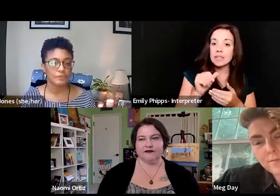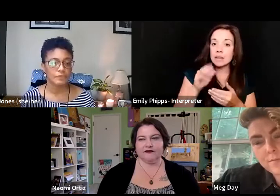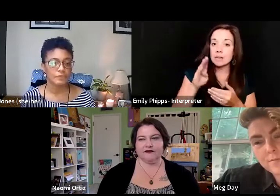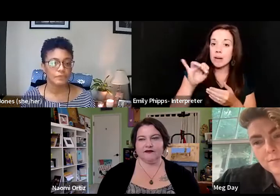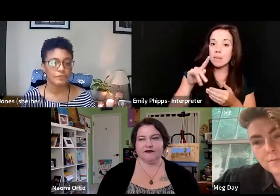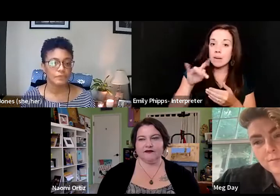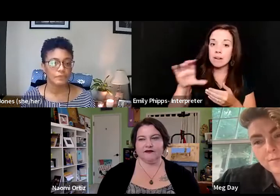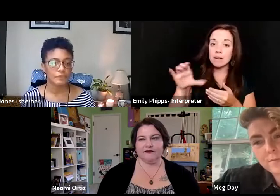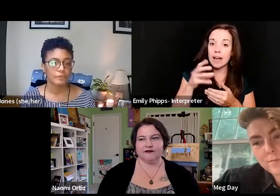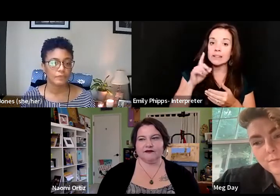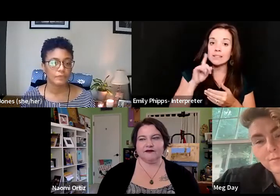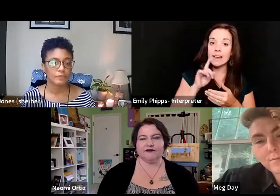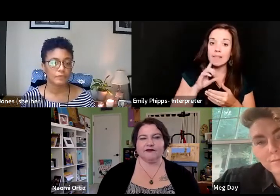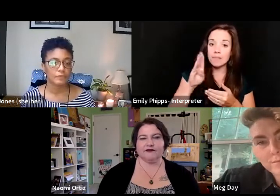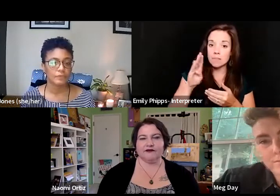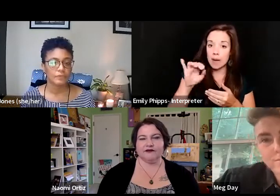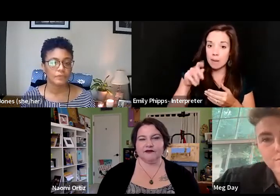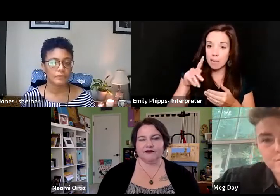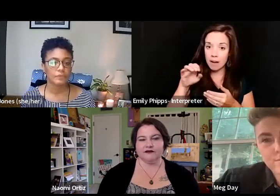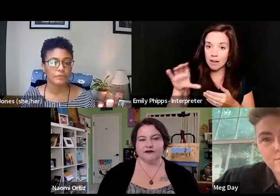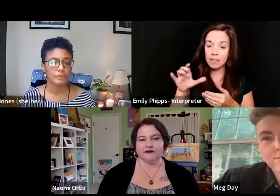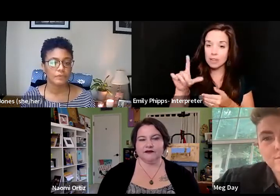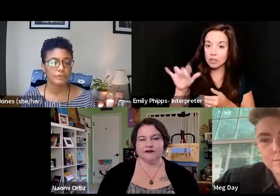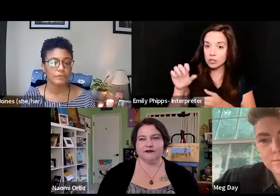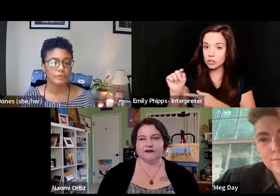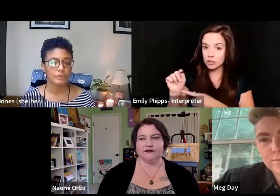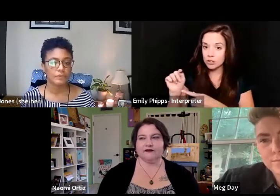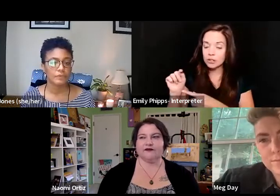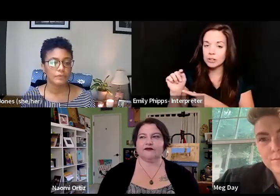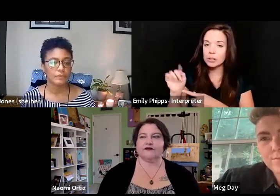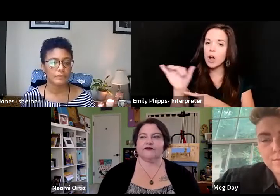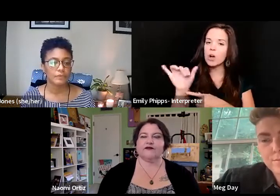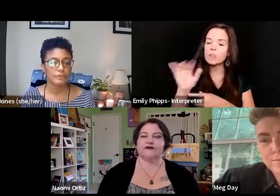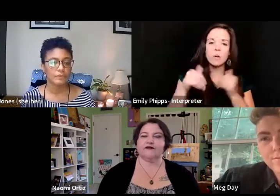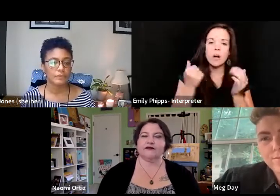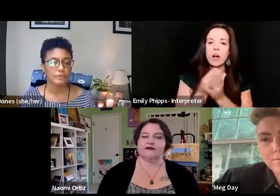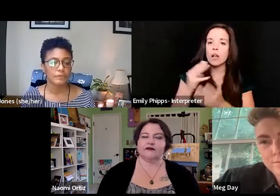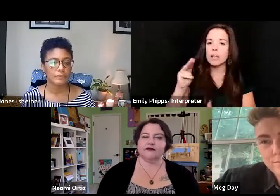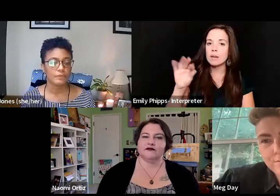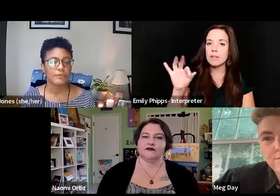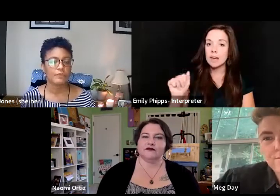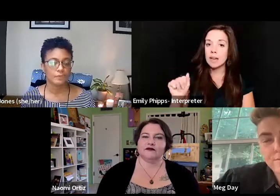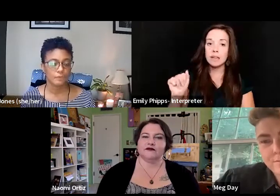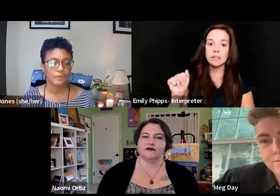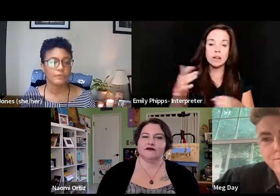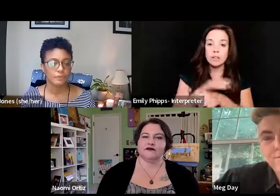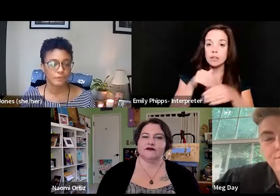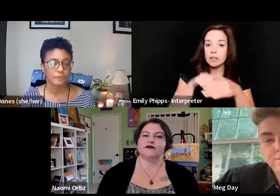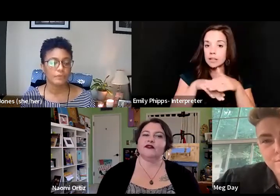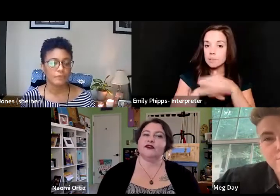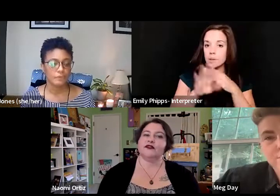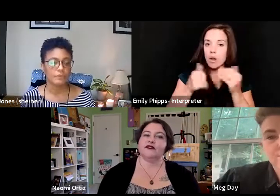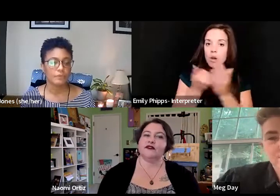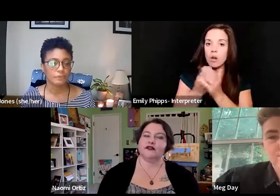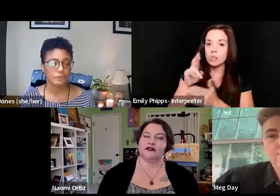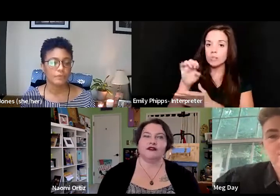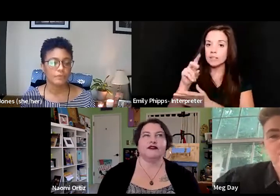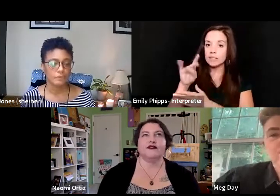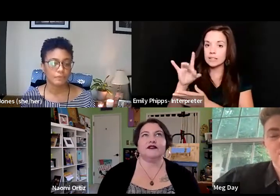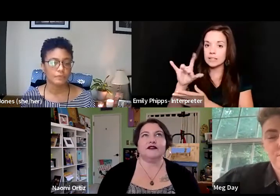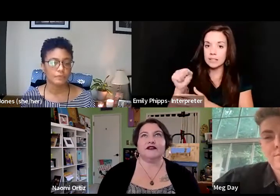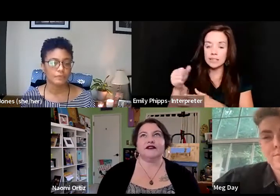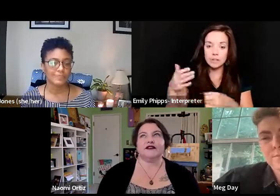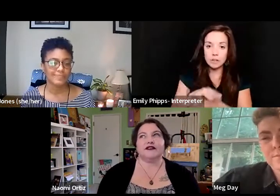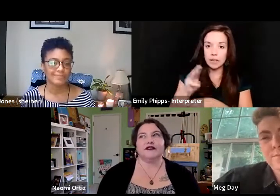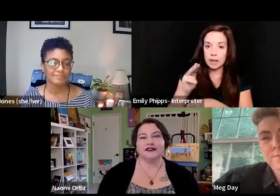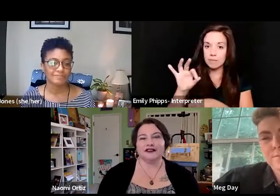BIPOC literature. And beyond that, I also want like all MFAs to be fully accessible, all residencies be fully accessible. I want there to be a cripping